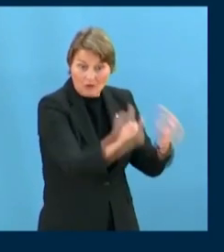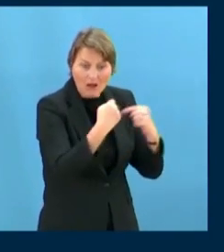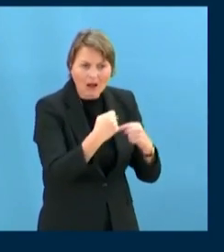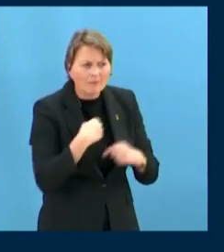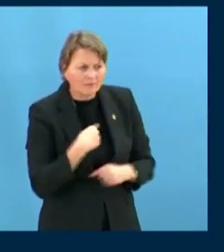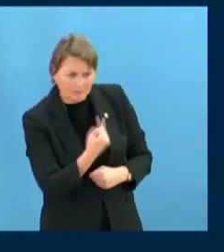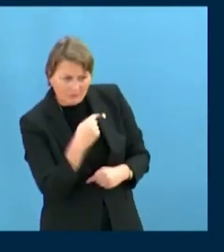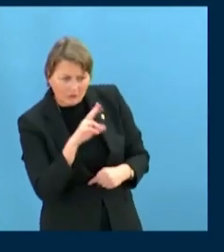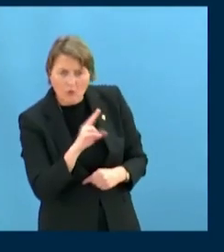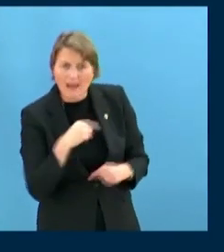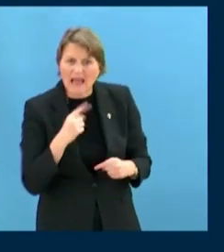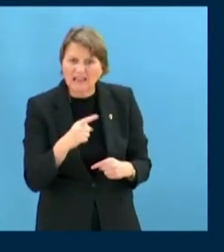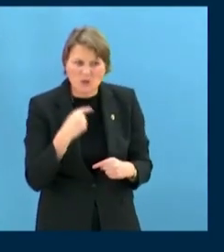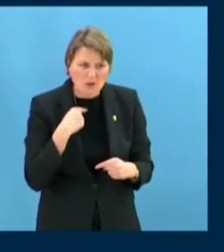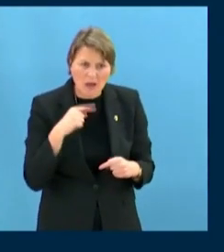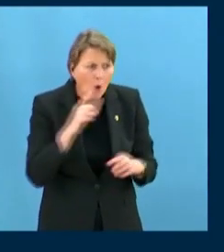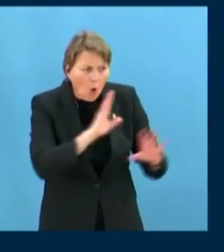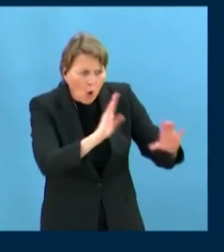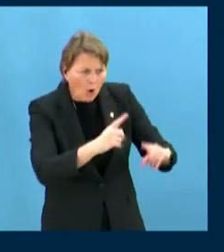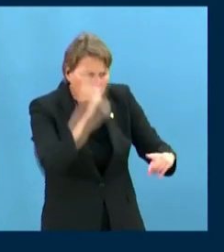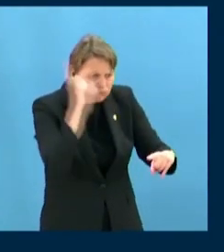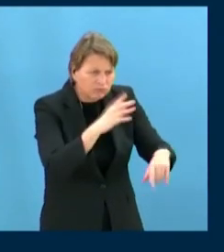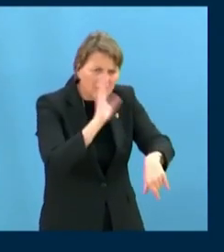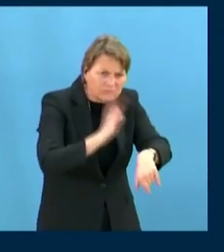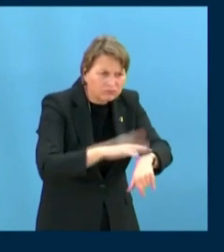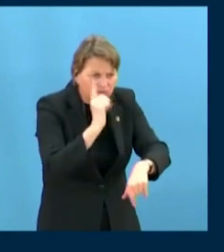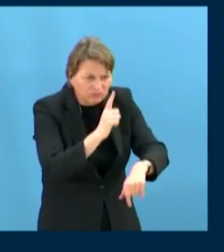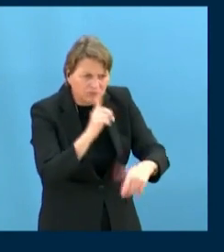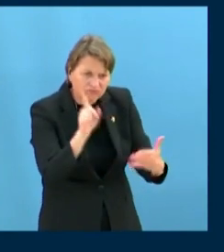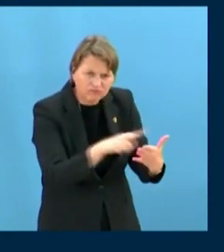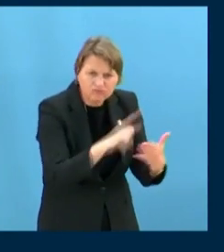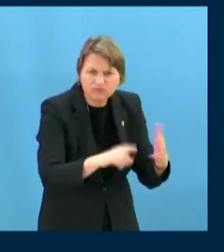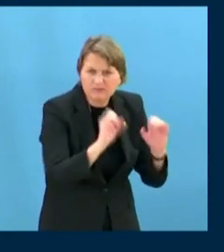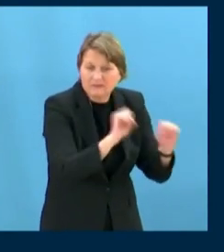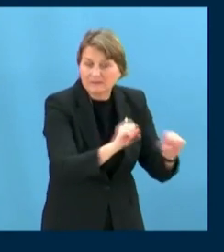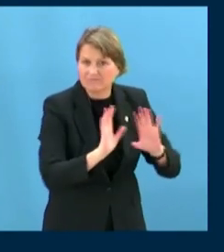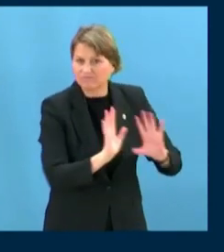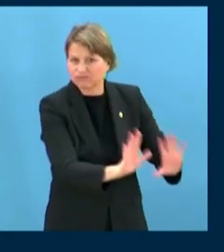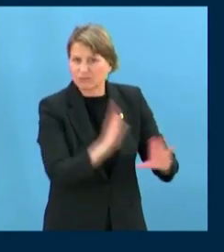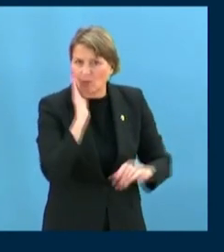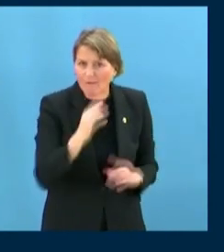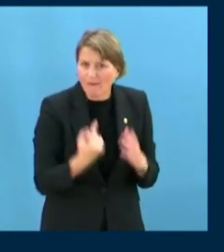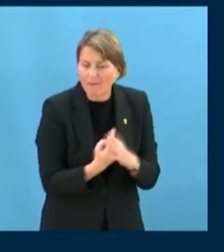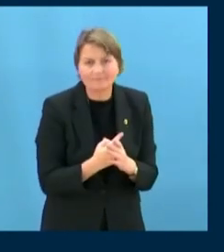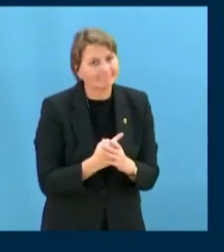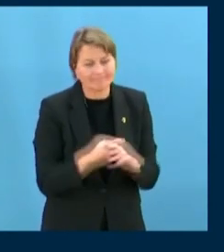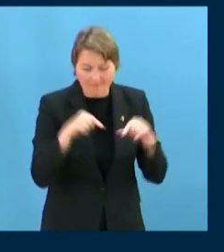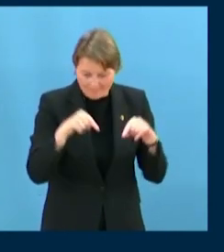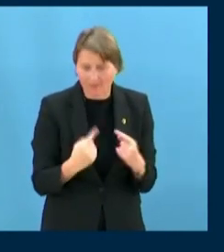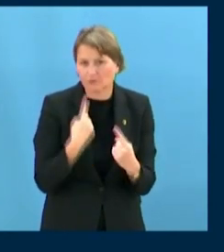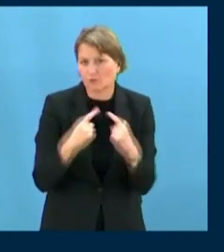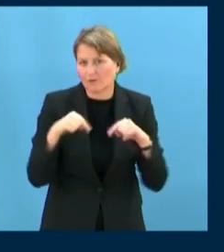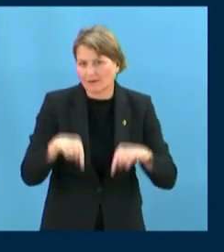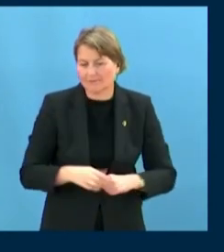issue that will be addressed at this intersessional meeting. I want to recall that restrictions on civic space